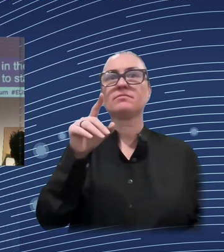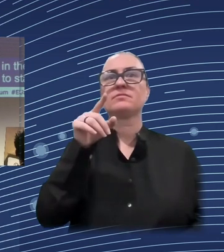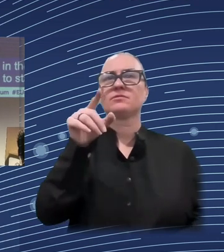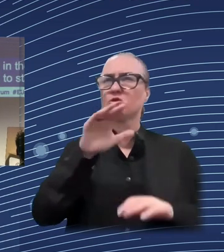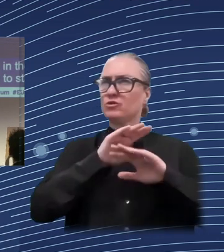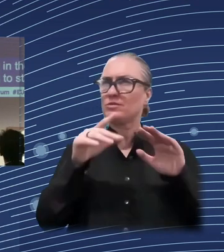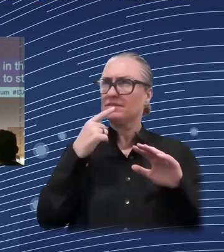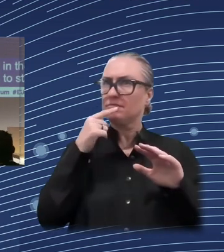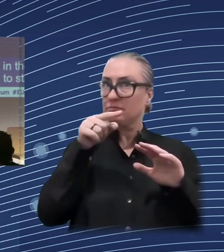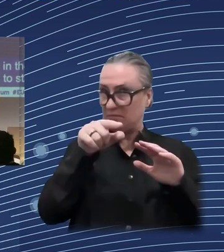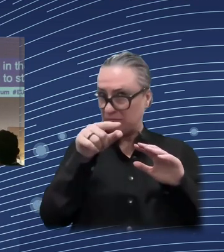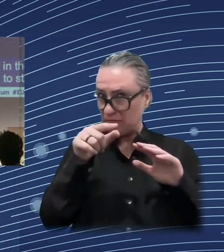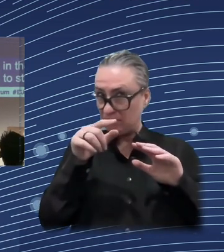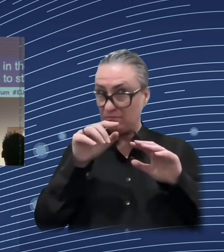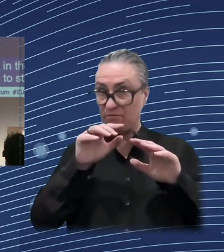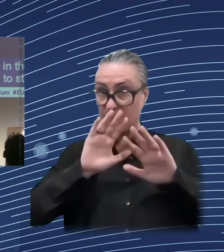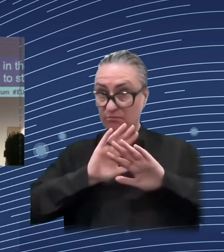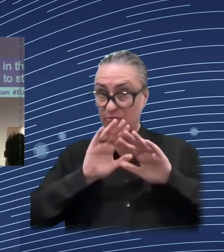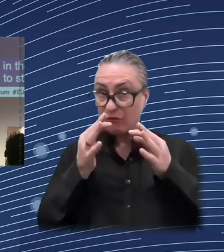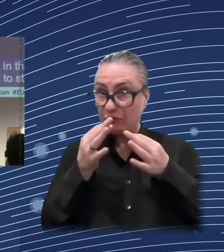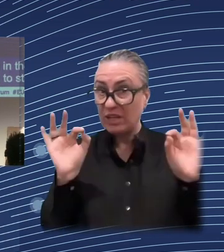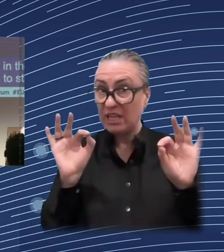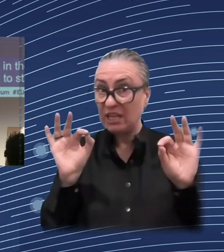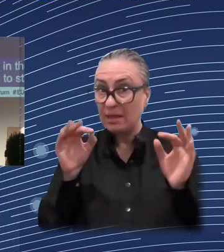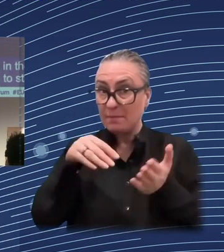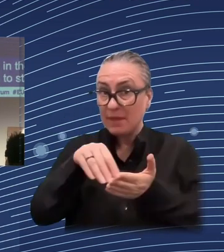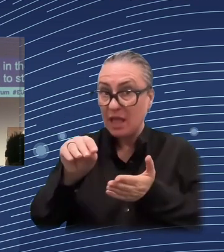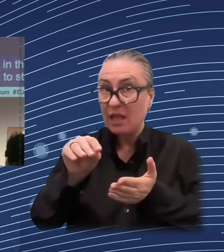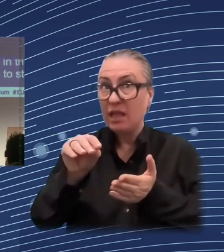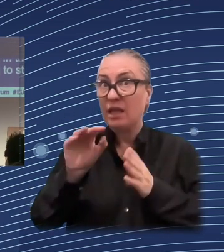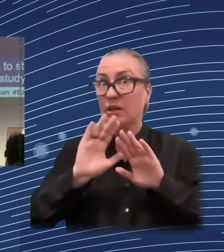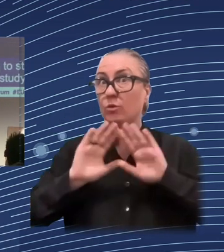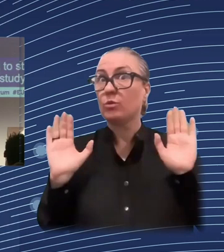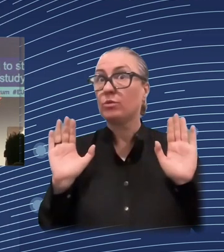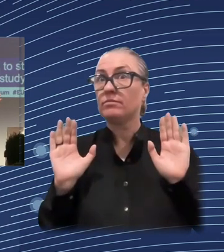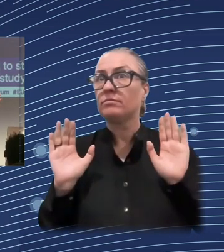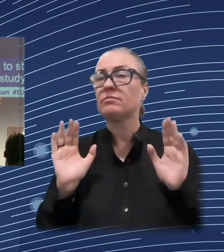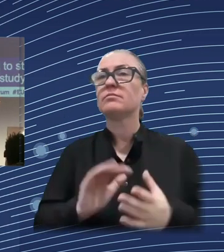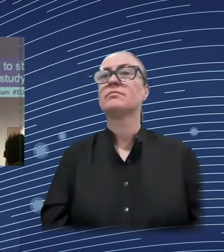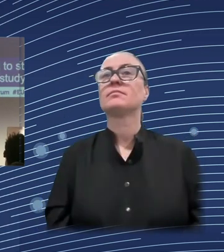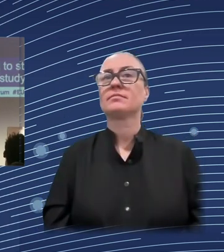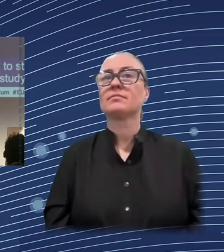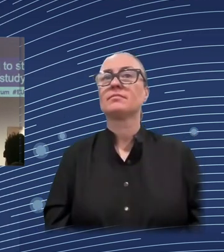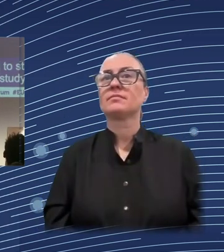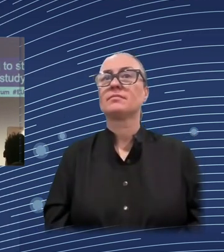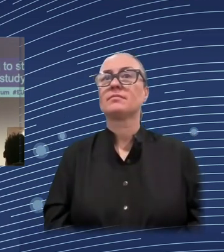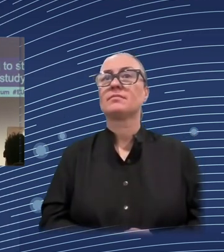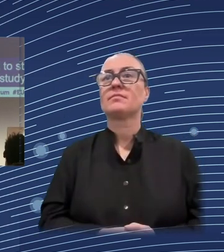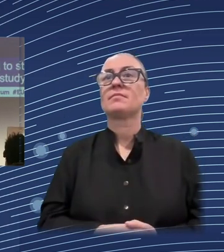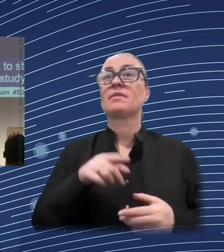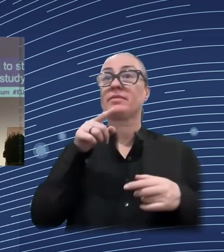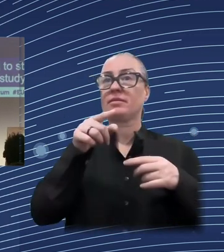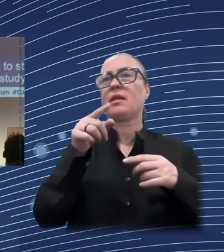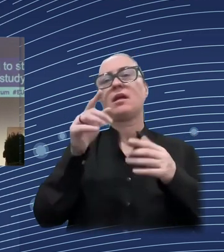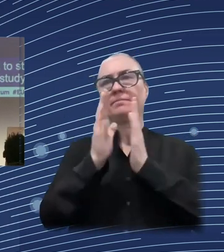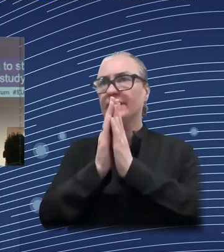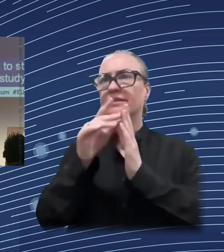Ireland presents a good and interesting case study of how to conduct effective DIA. I'm then going to show you how DIA has been